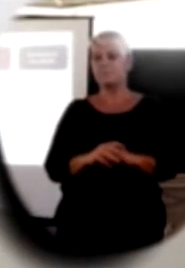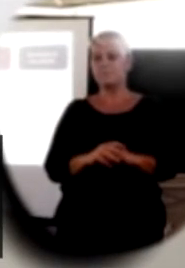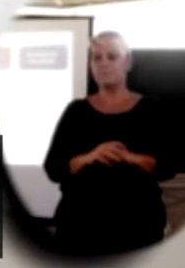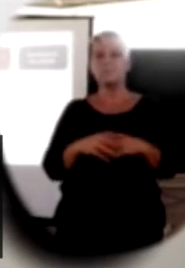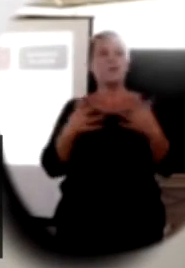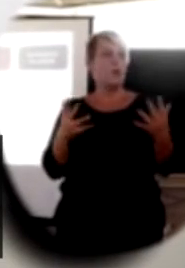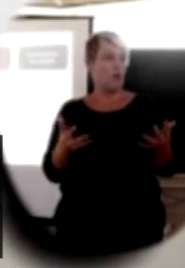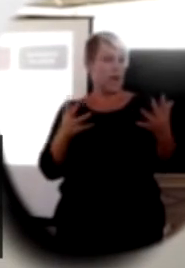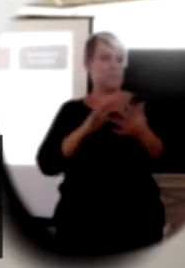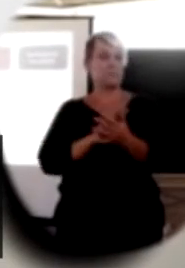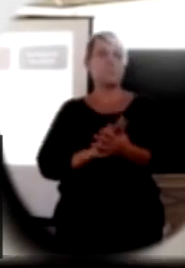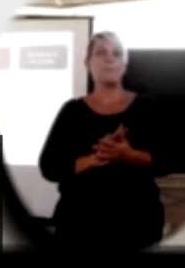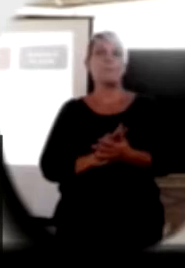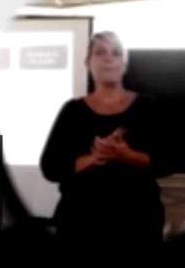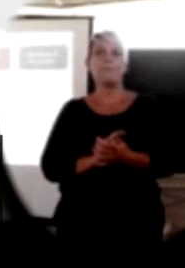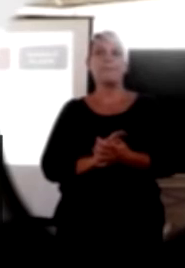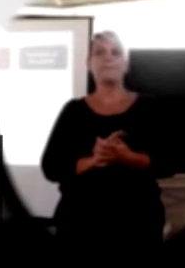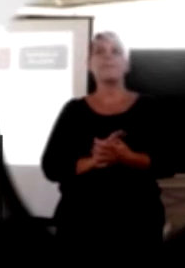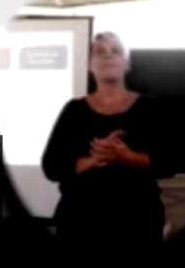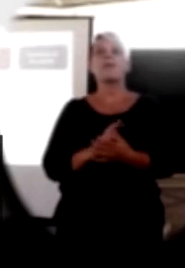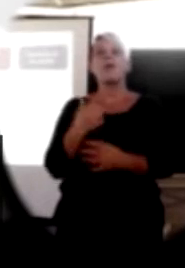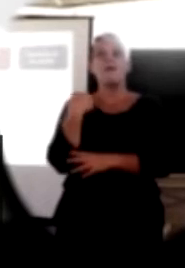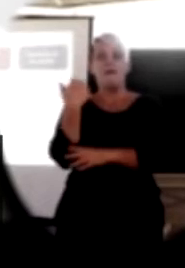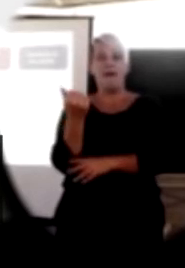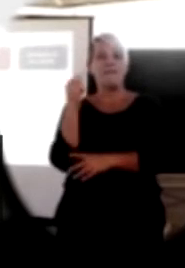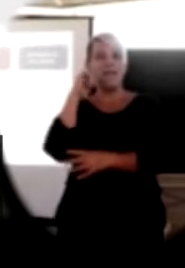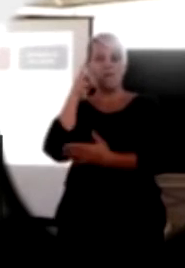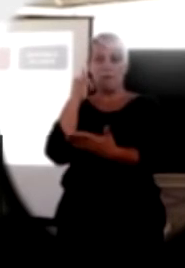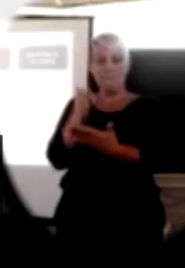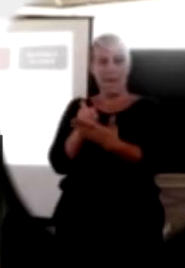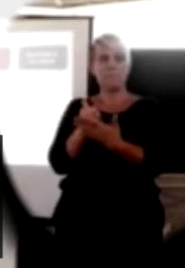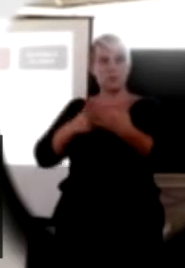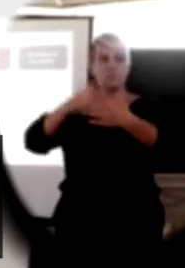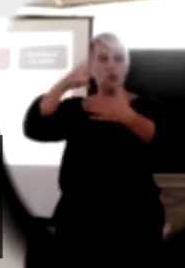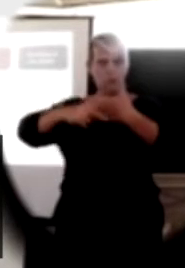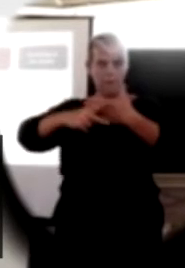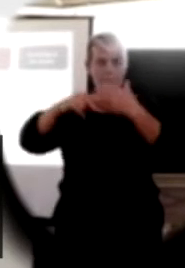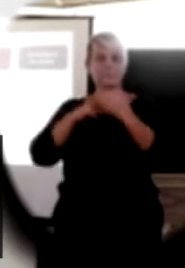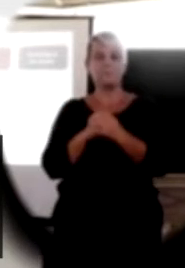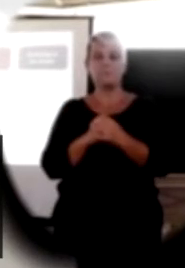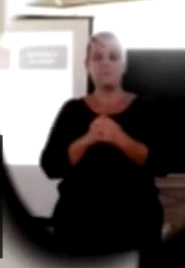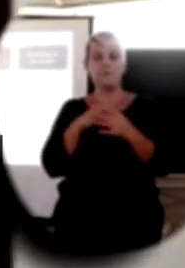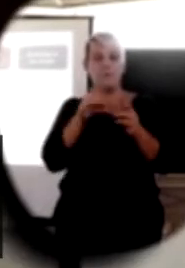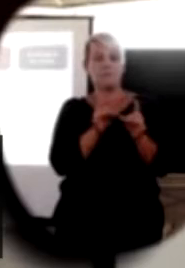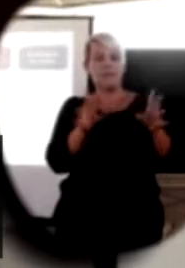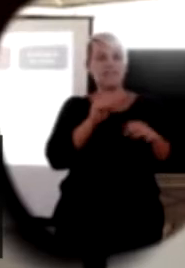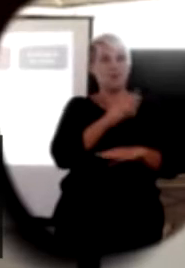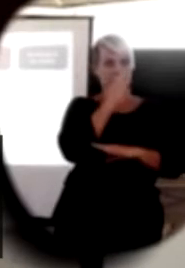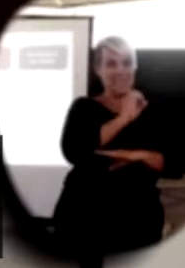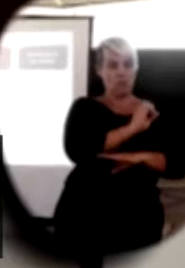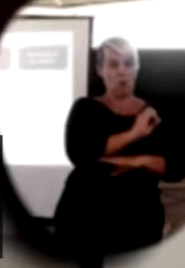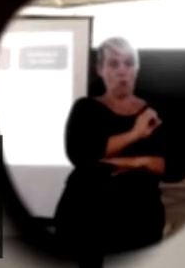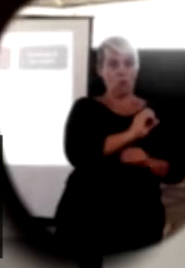Okay, so we have a hearing impairment program which starts from zero